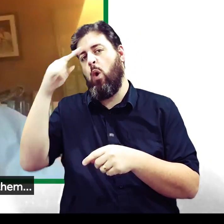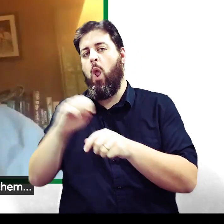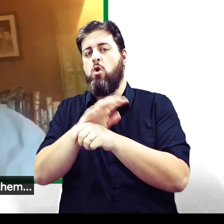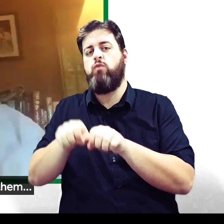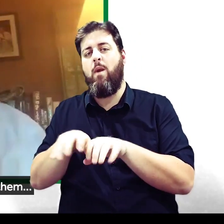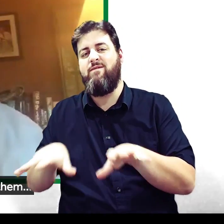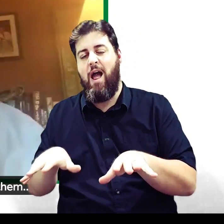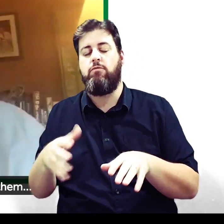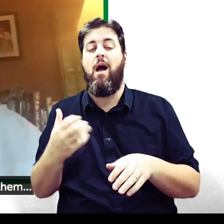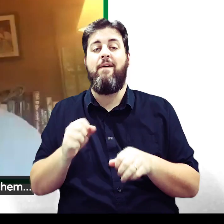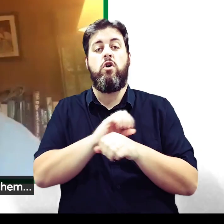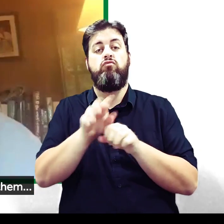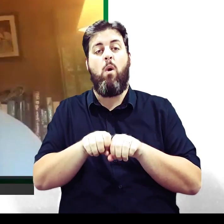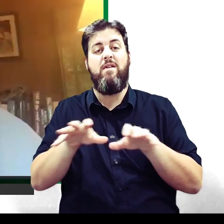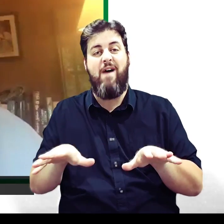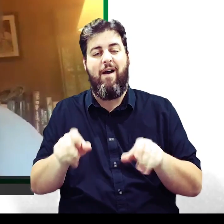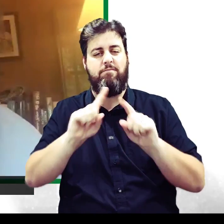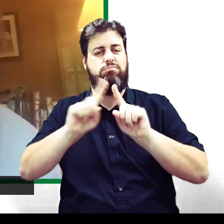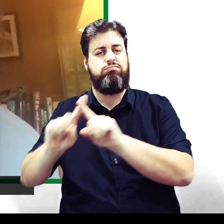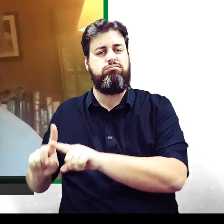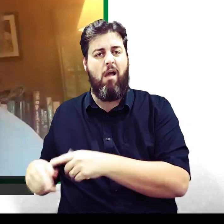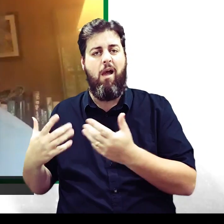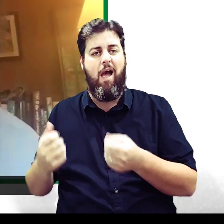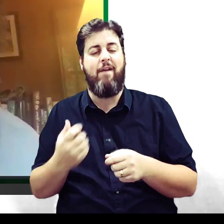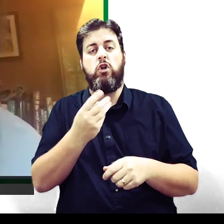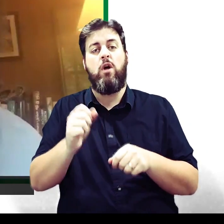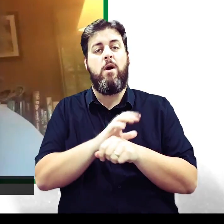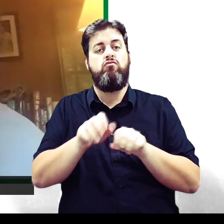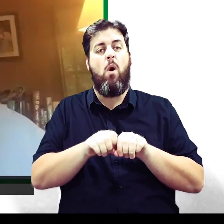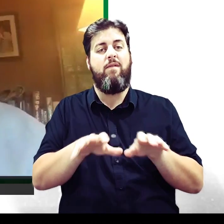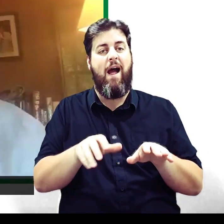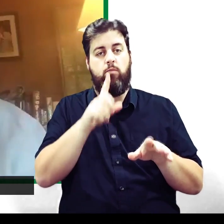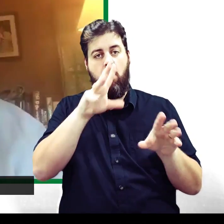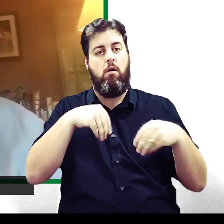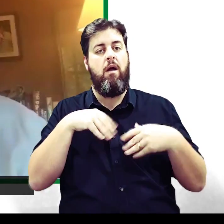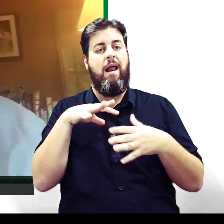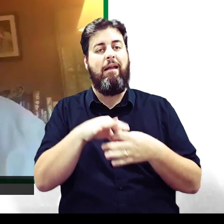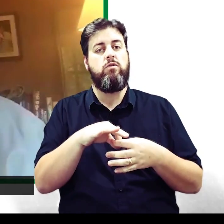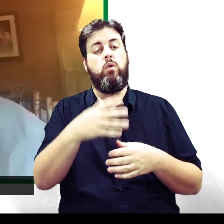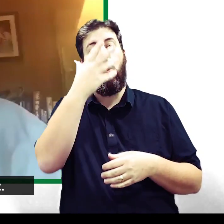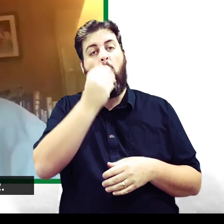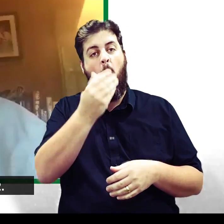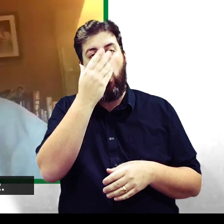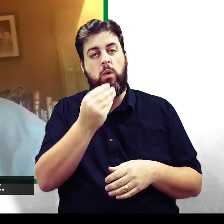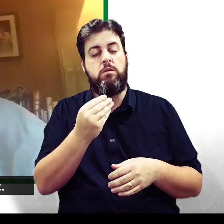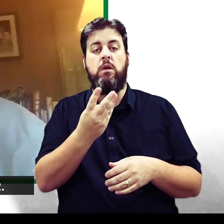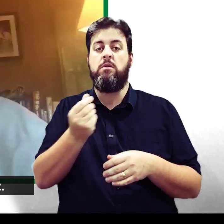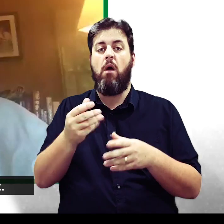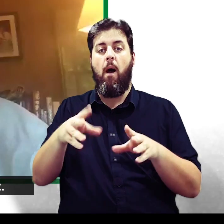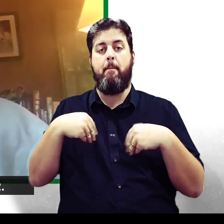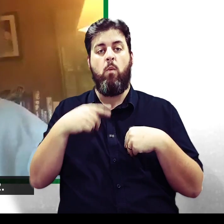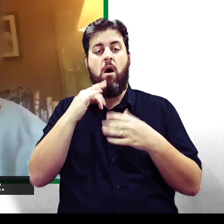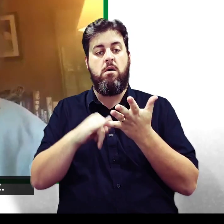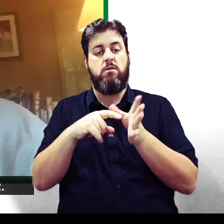the coronaviruses, because there are a number of them, some coronaviruses cause the common cold. And some, of course, cause